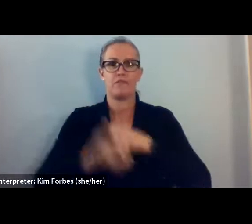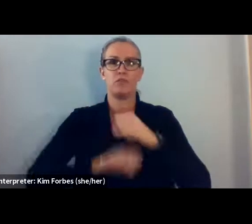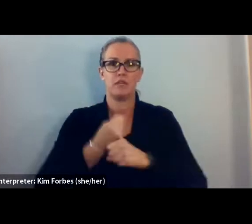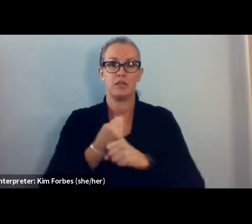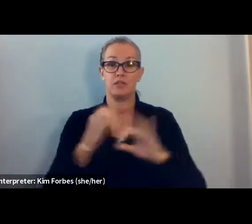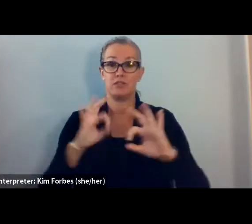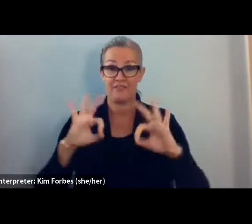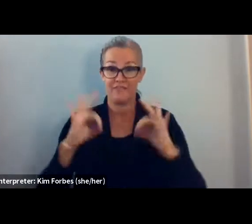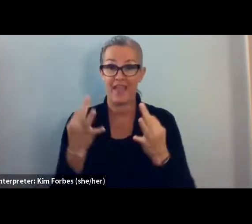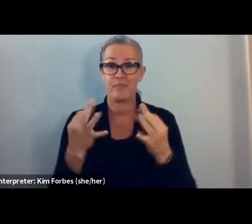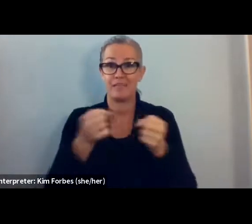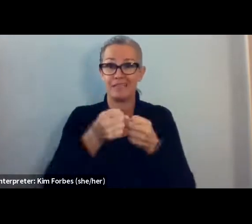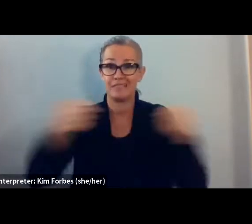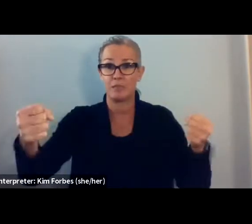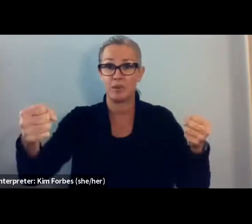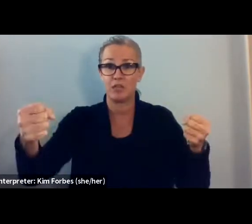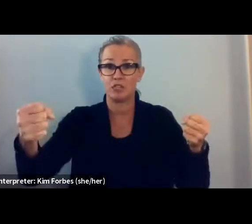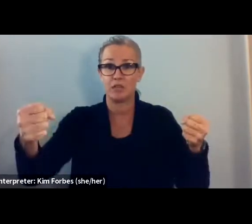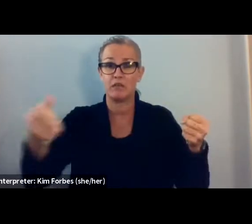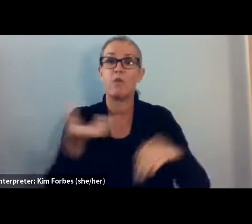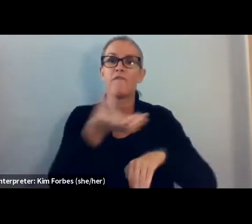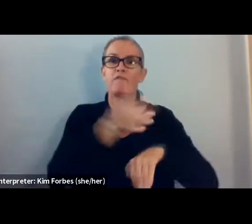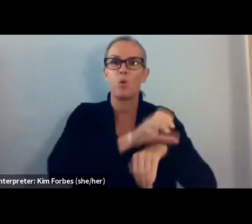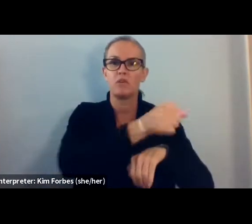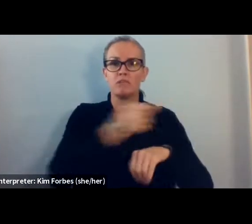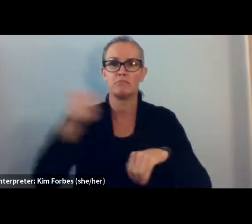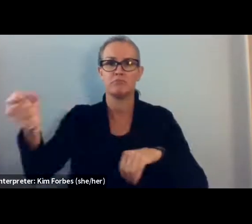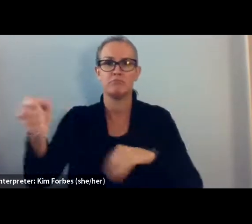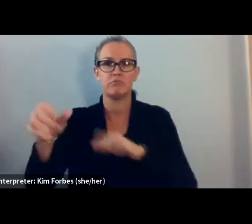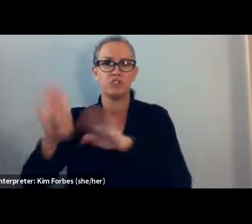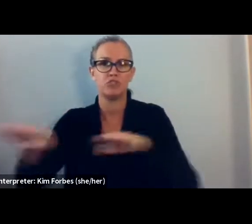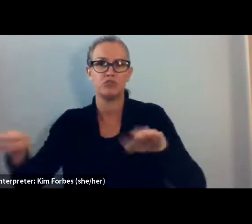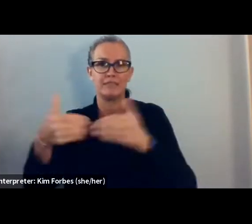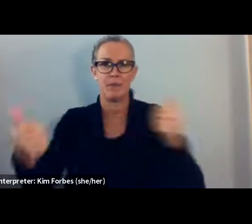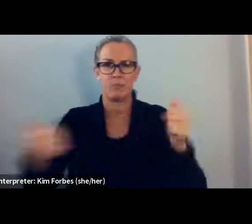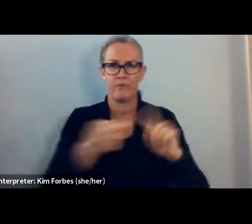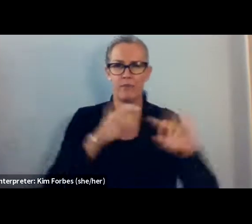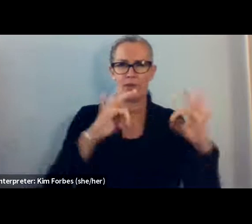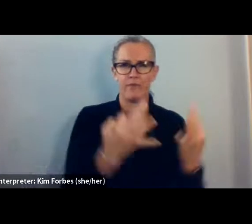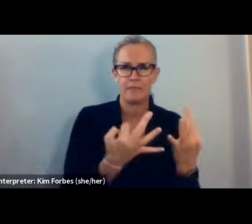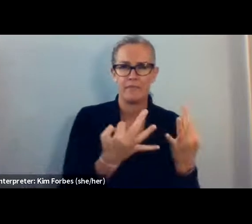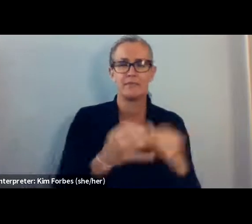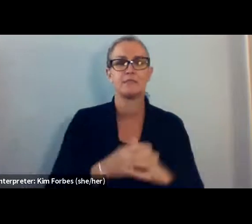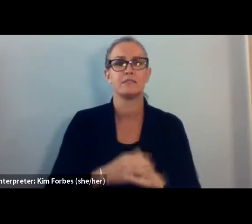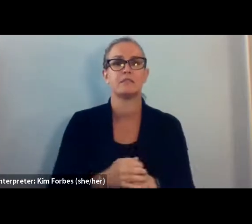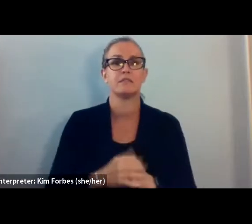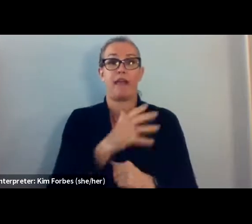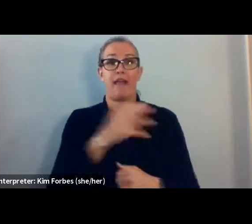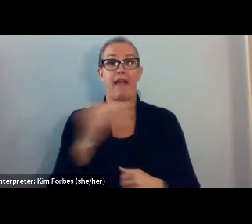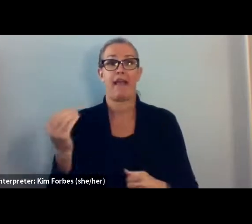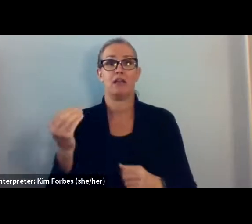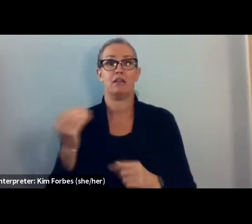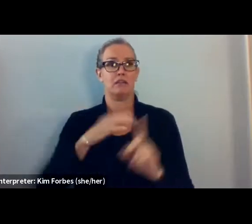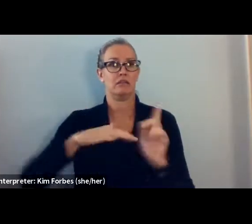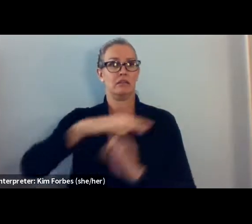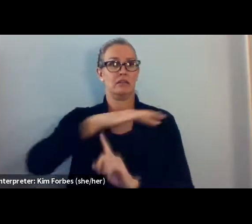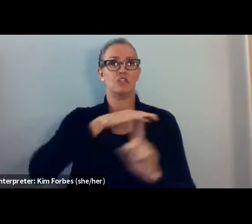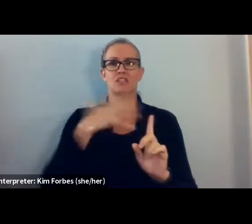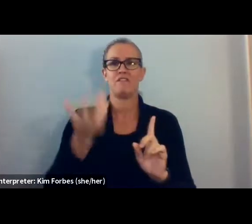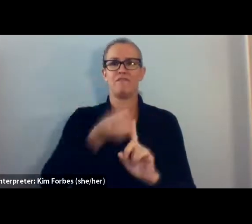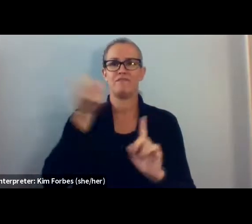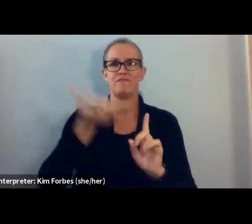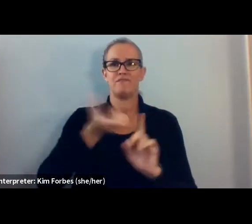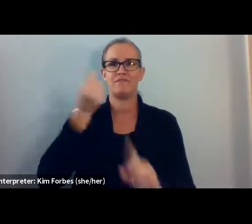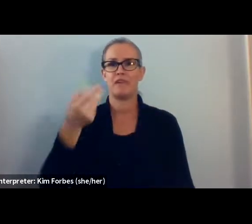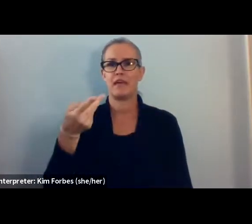separation, forced transfer of children. And we've also had these conditions of deprivation that are created